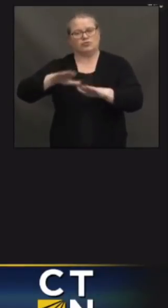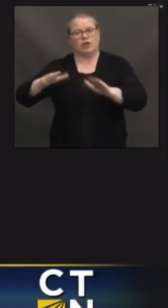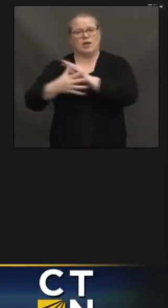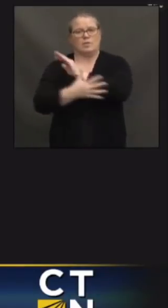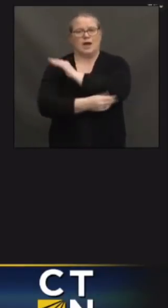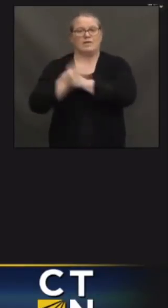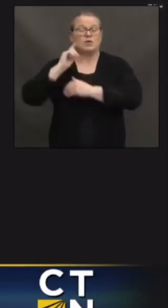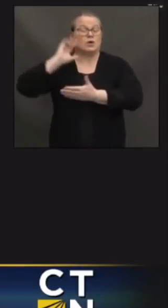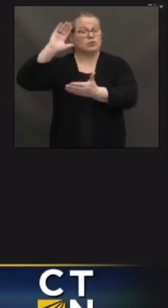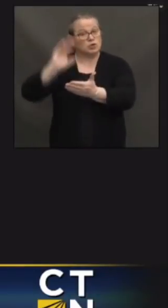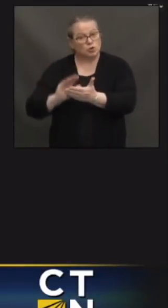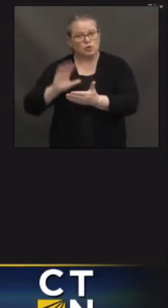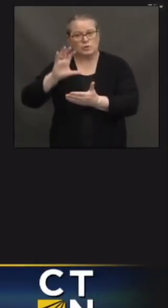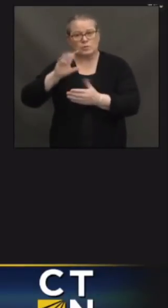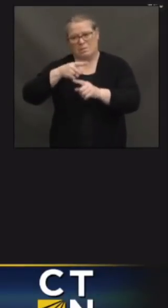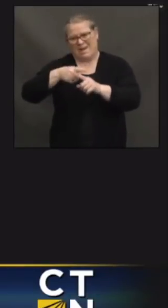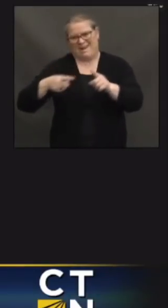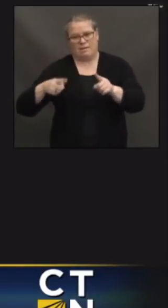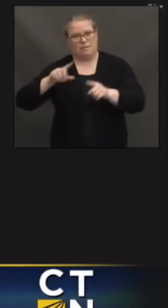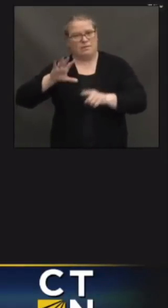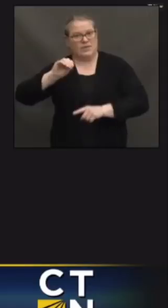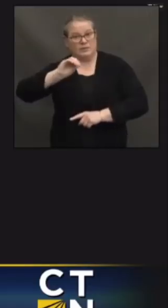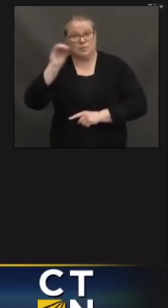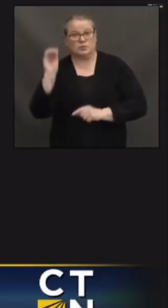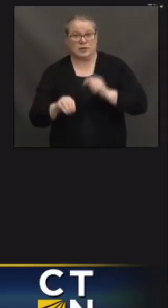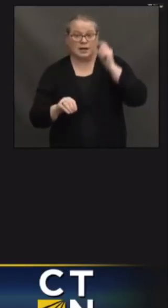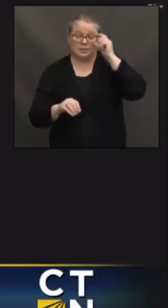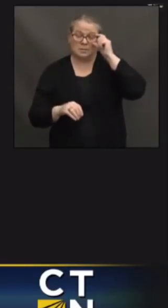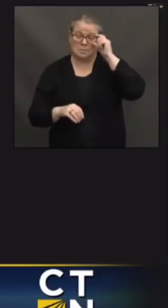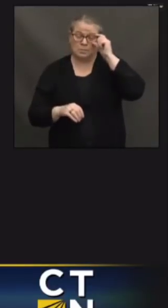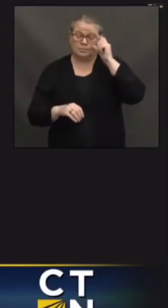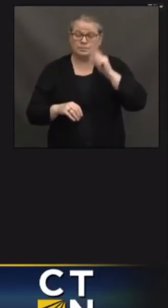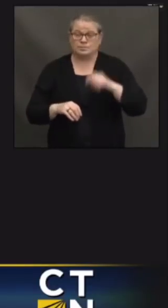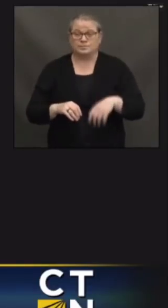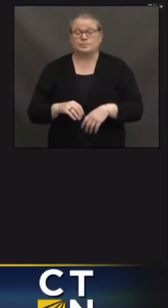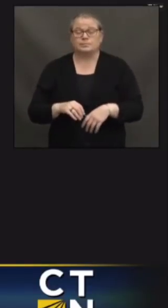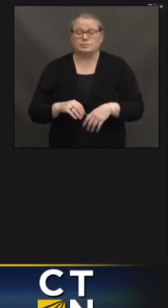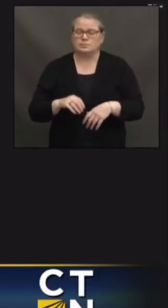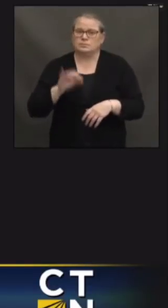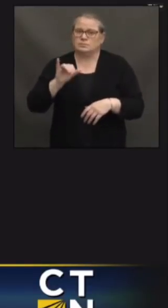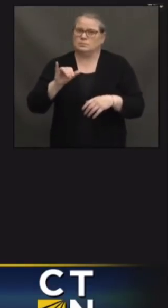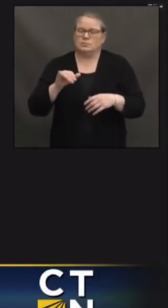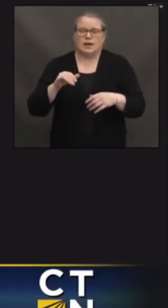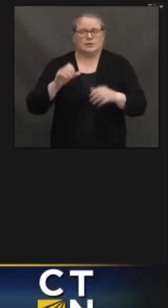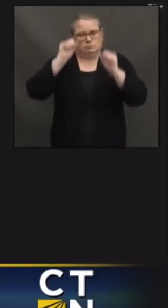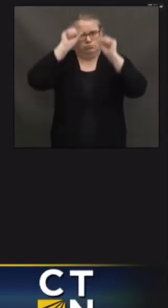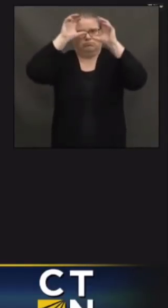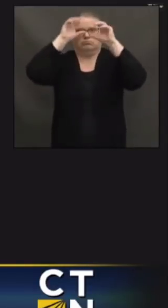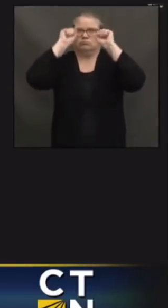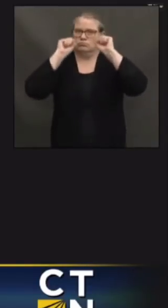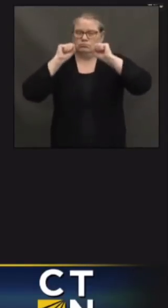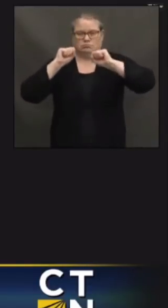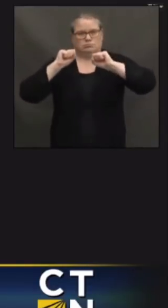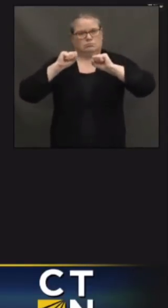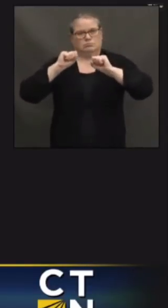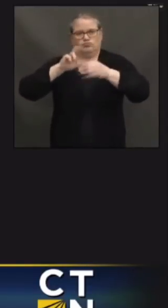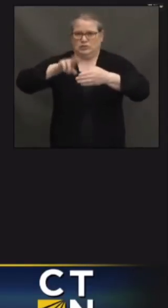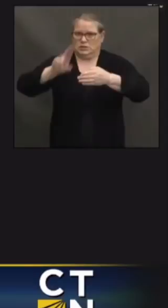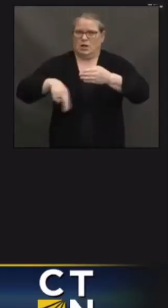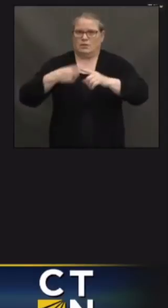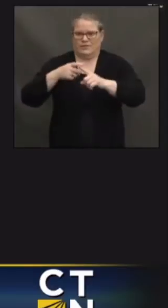50%. That is a just extraordinary result of the American Rescue Plan.